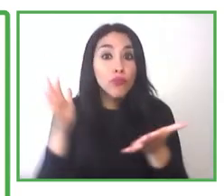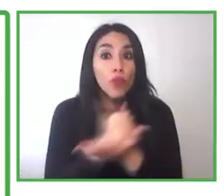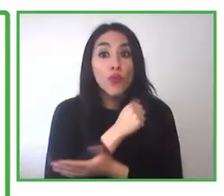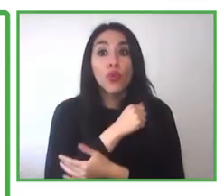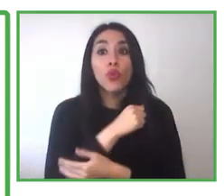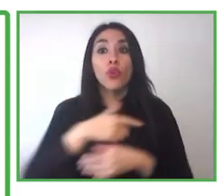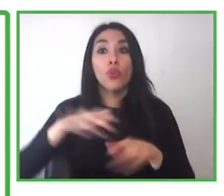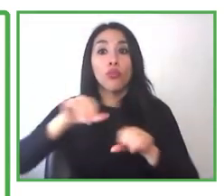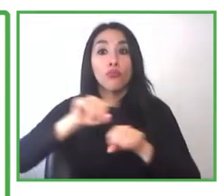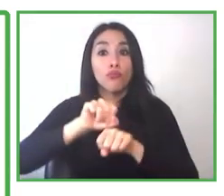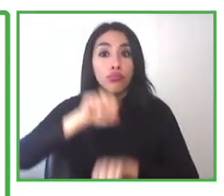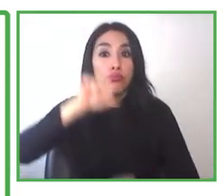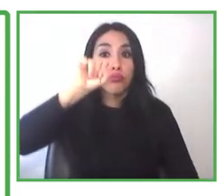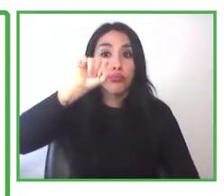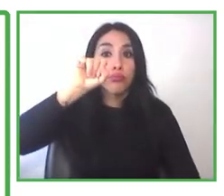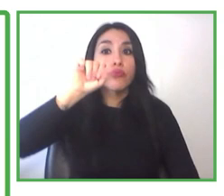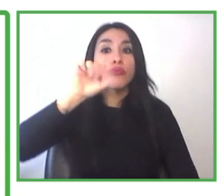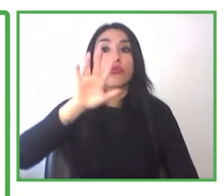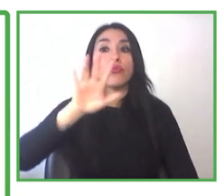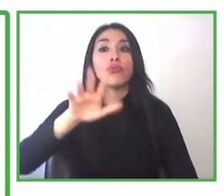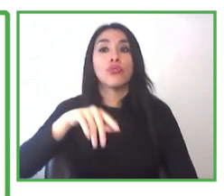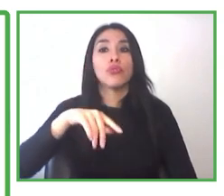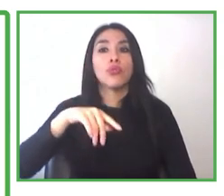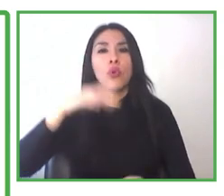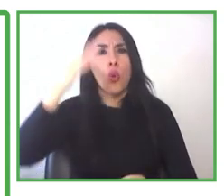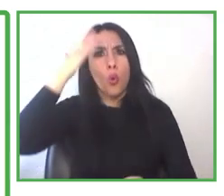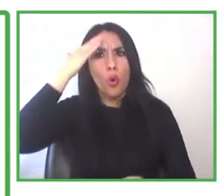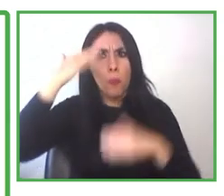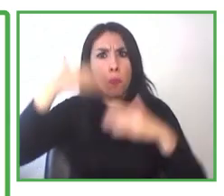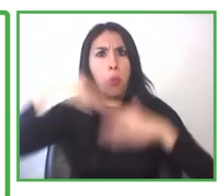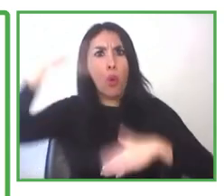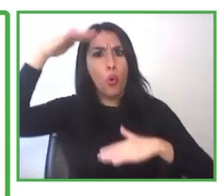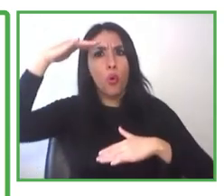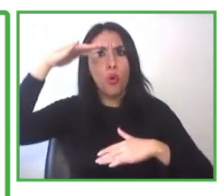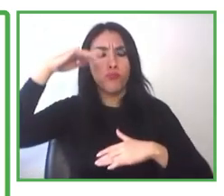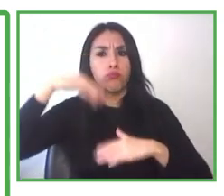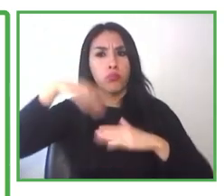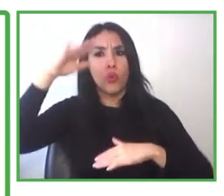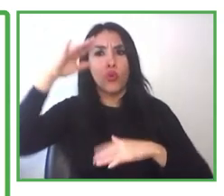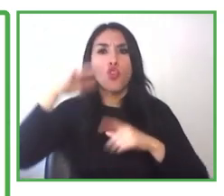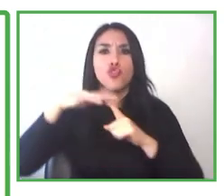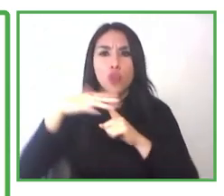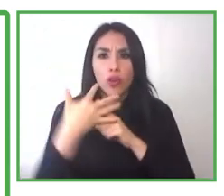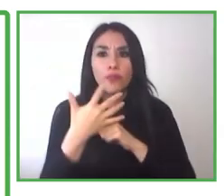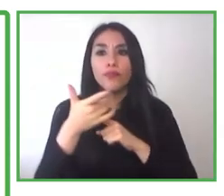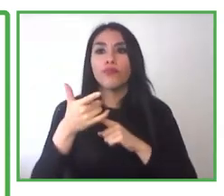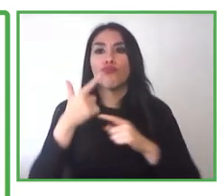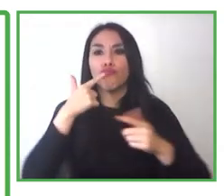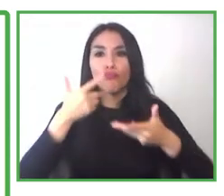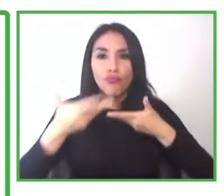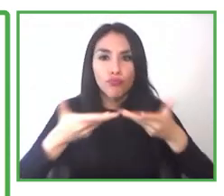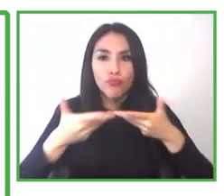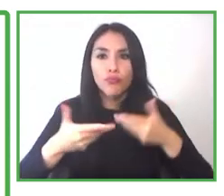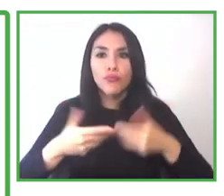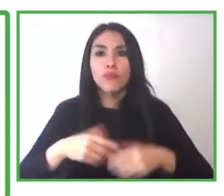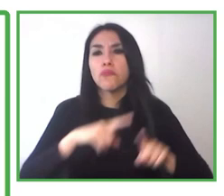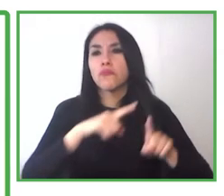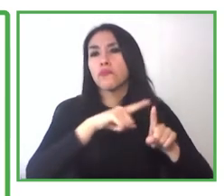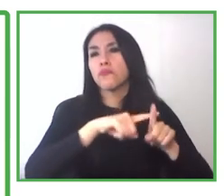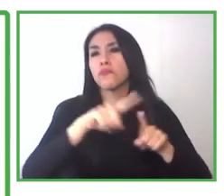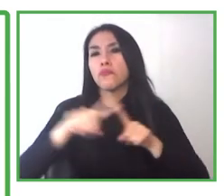in chilevalora.cl, where you will find what are those skills which different productive sectors